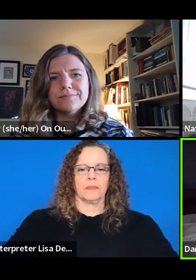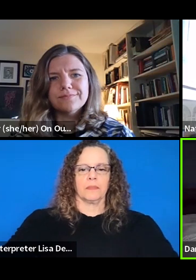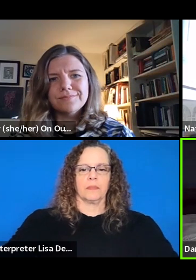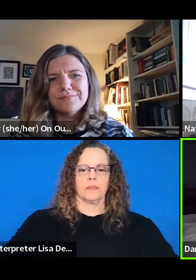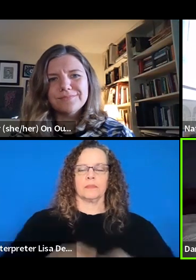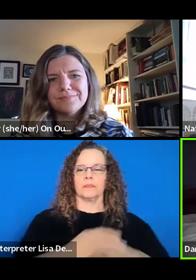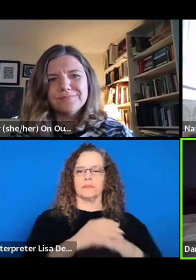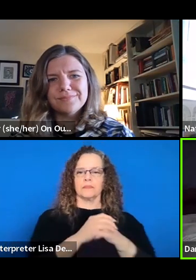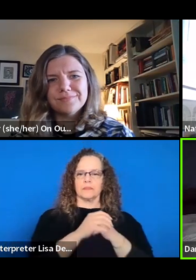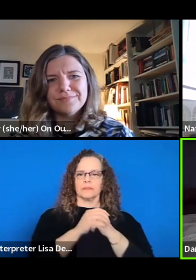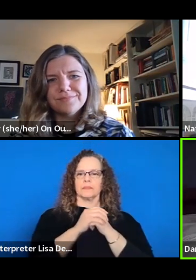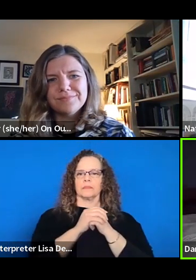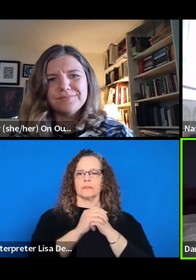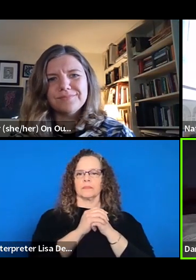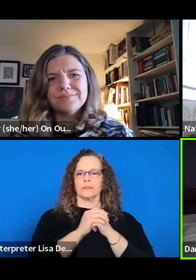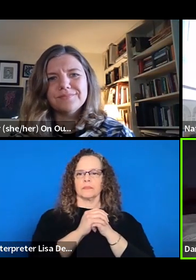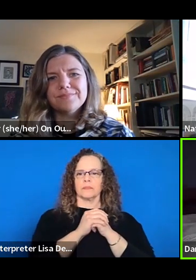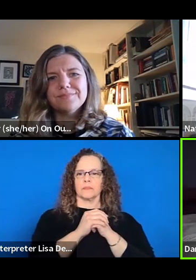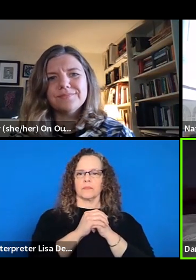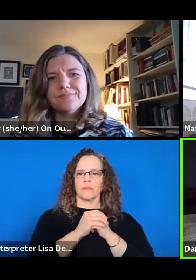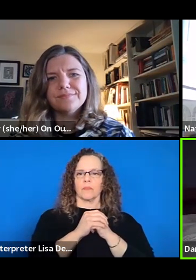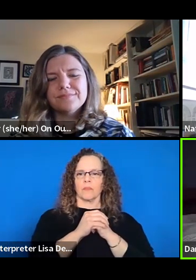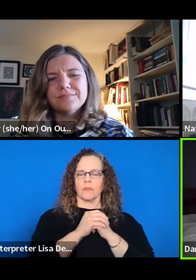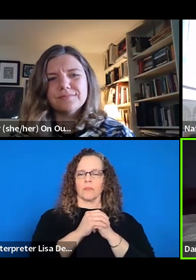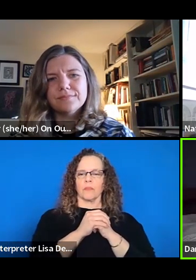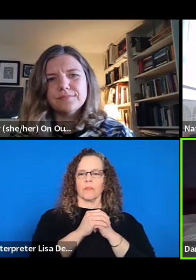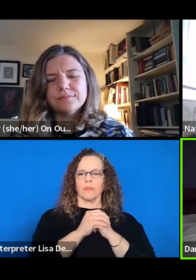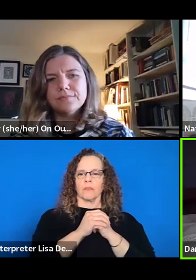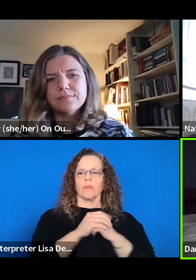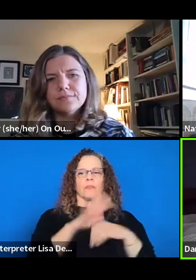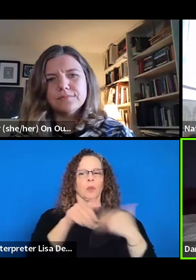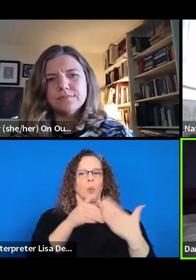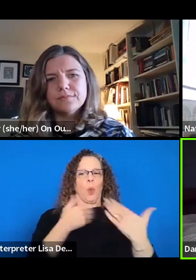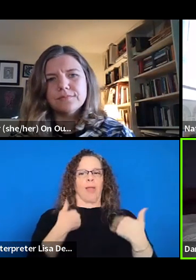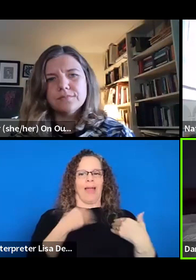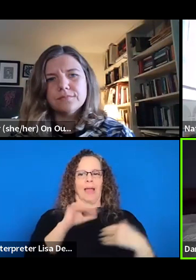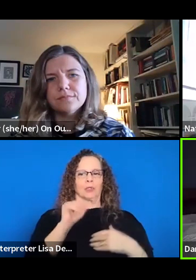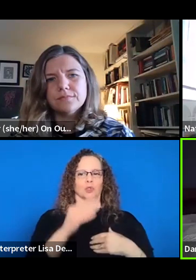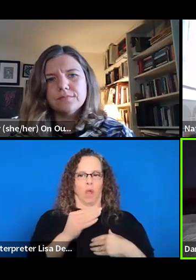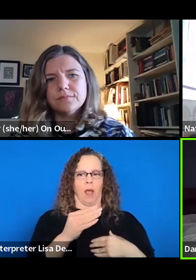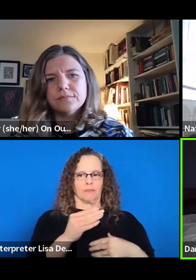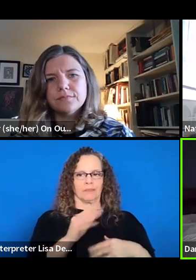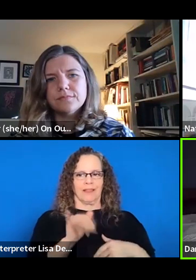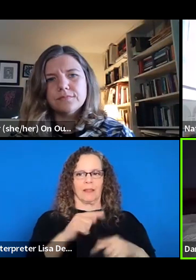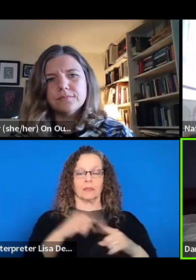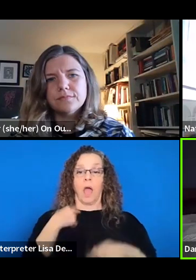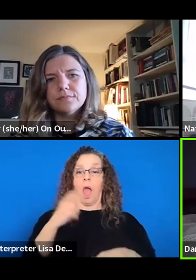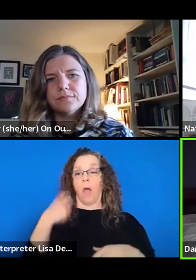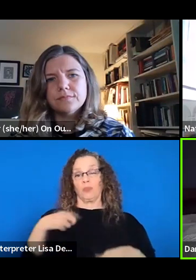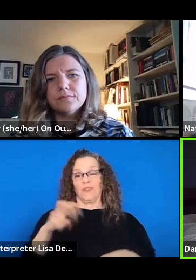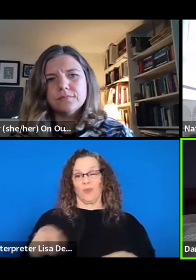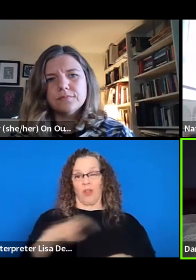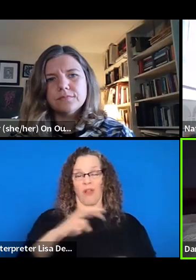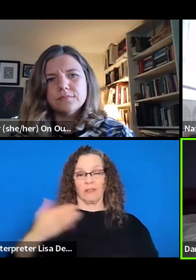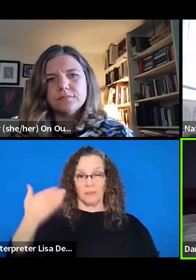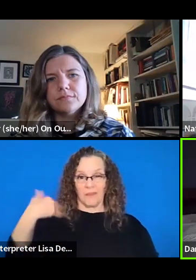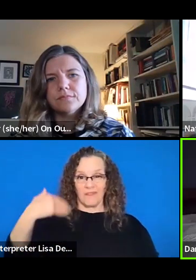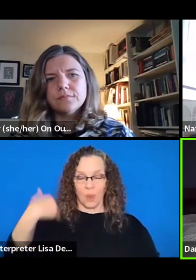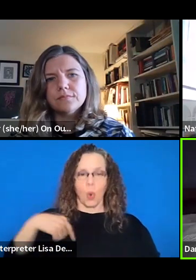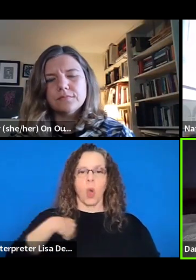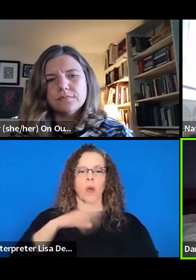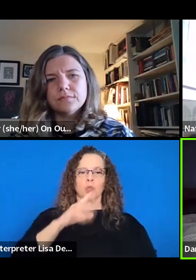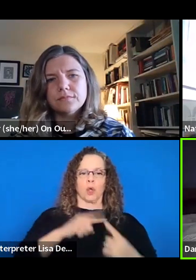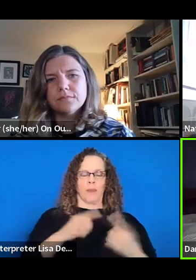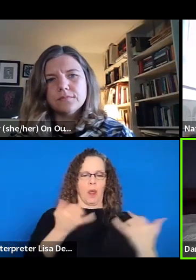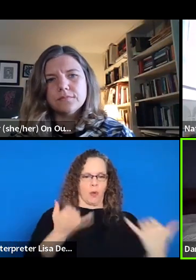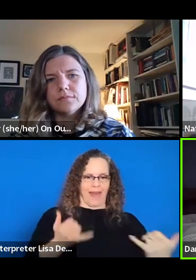It was like way less than what we should have been. And so they said, we want to put all of our money back into the company. don't need this little bit right now. And